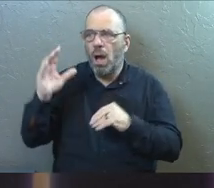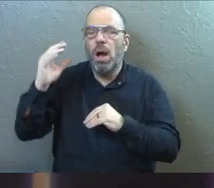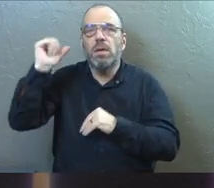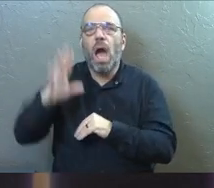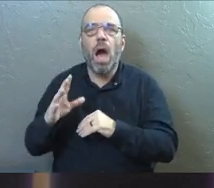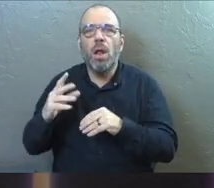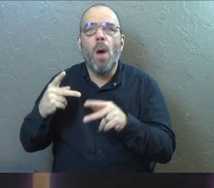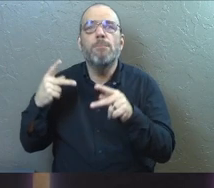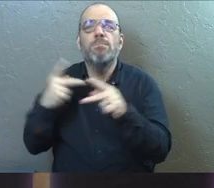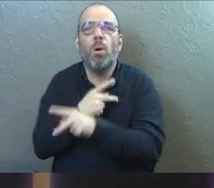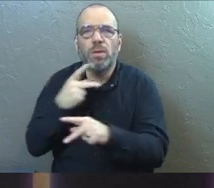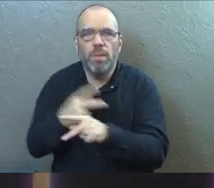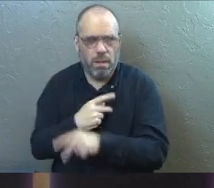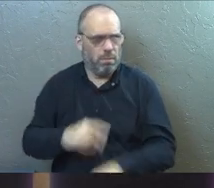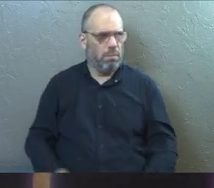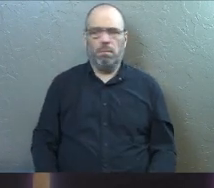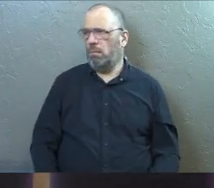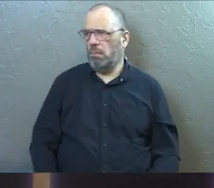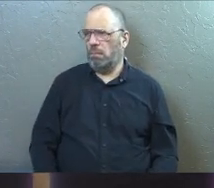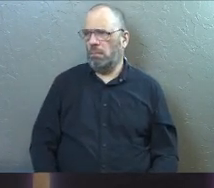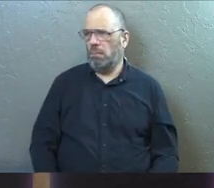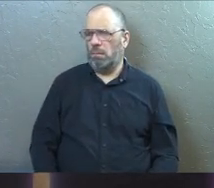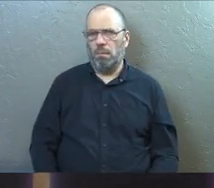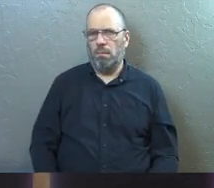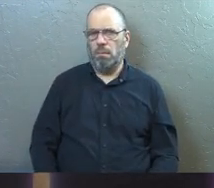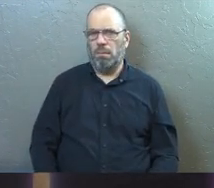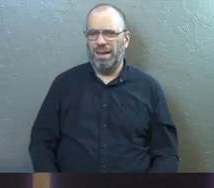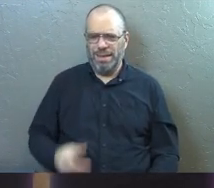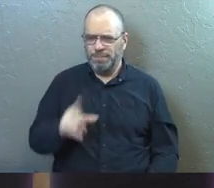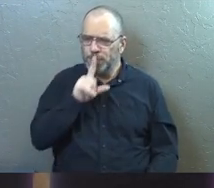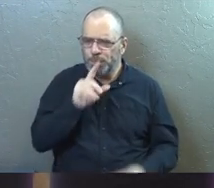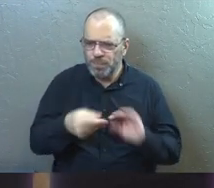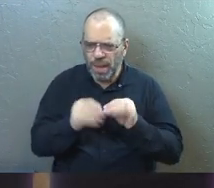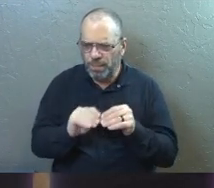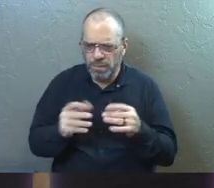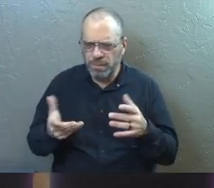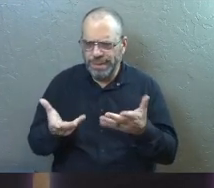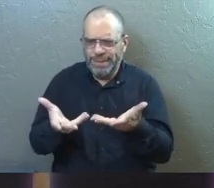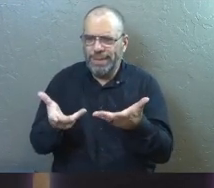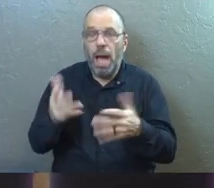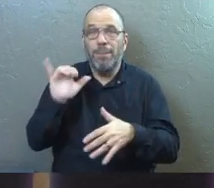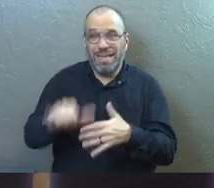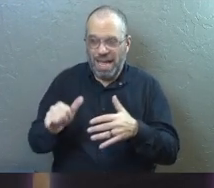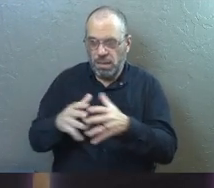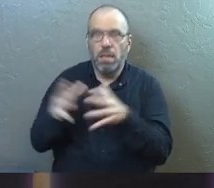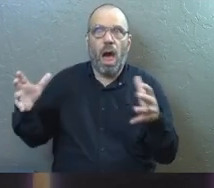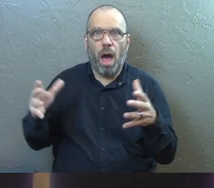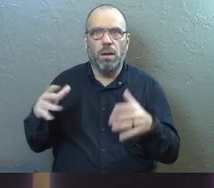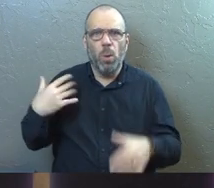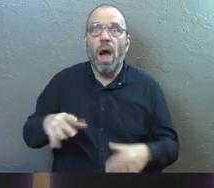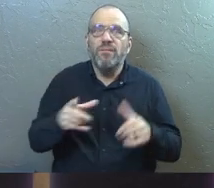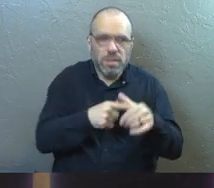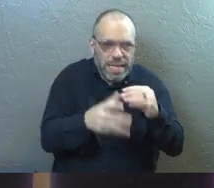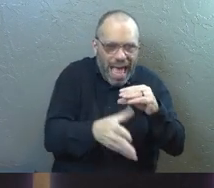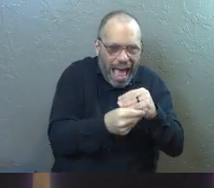multiplied, which I don't know what that means. He doesn't give us numbers from here on out, but that's a lot, amen?